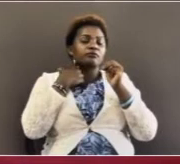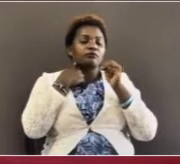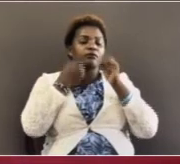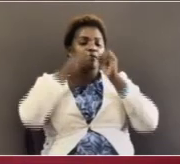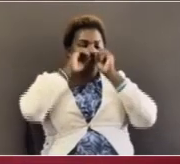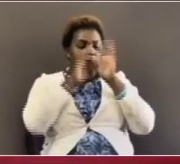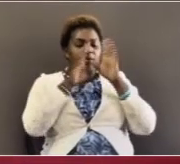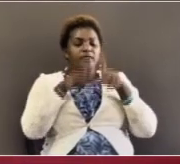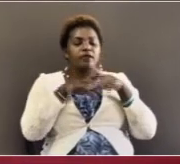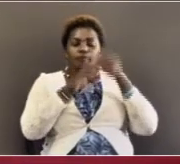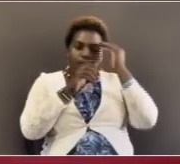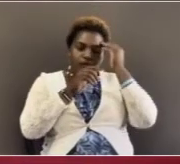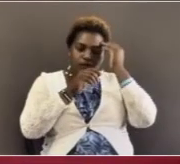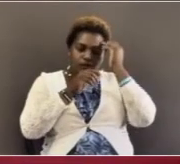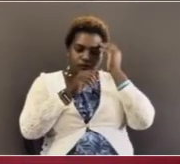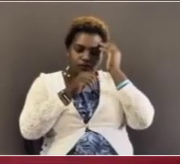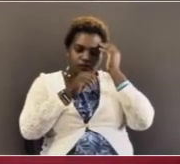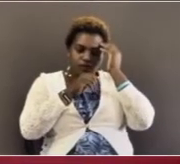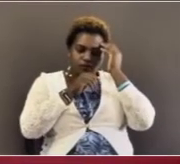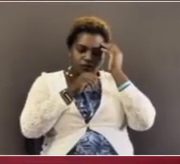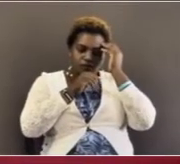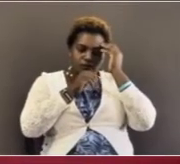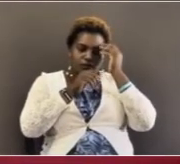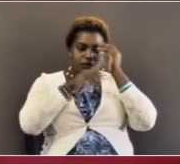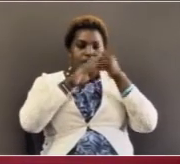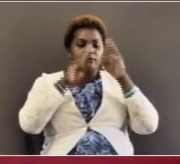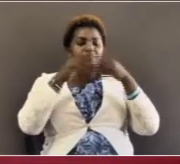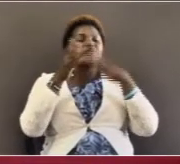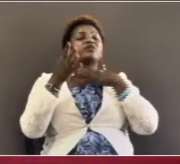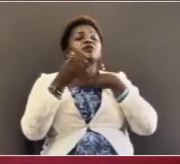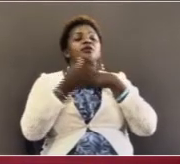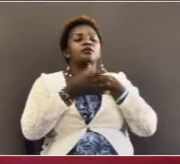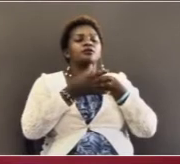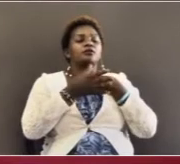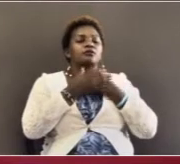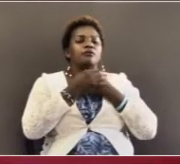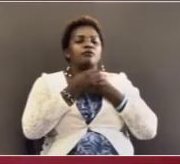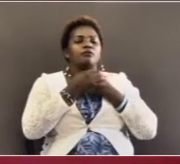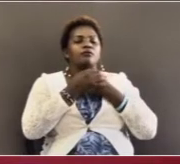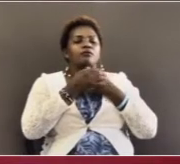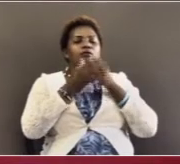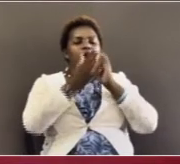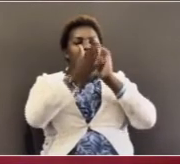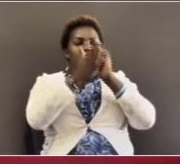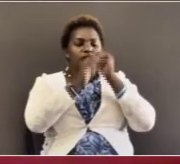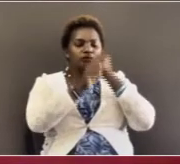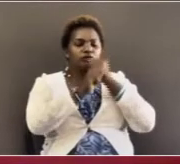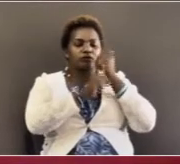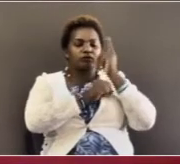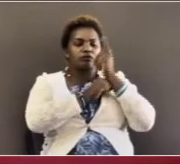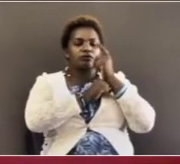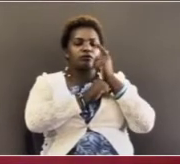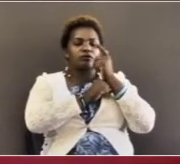and bless their lives and provide for their needs we lift them to you